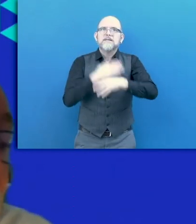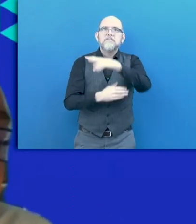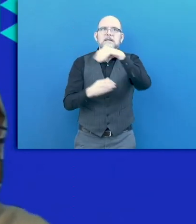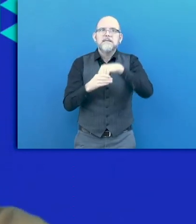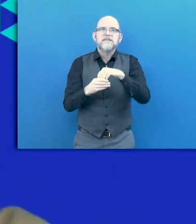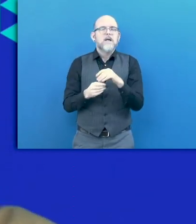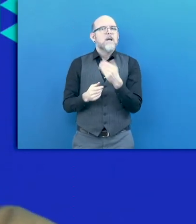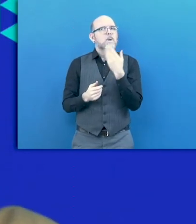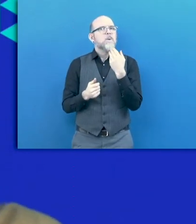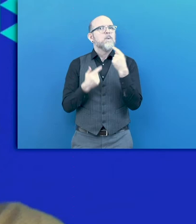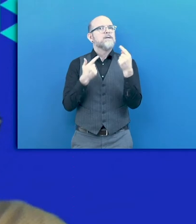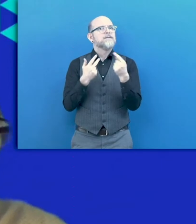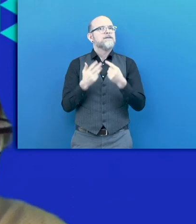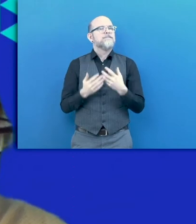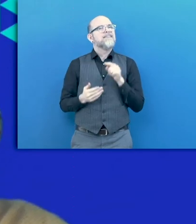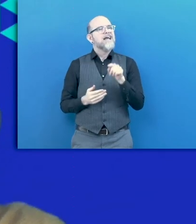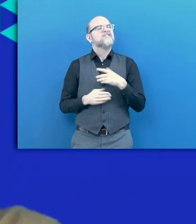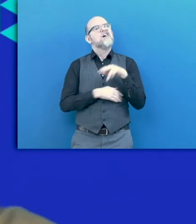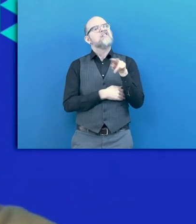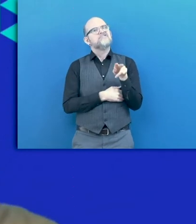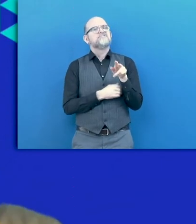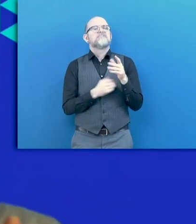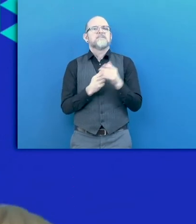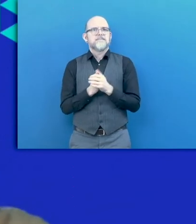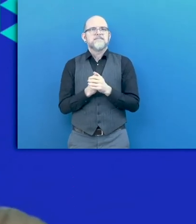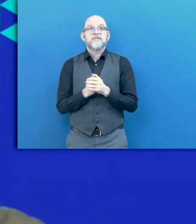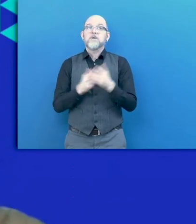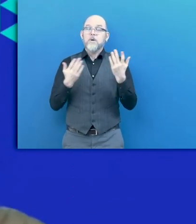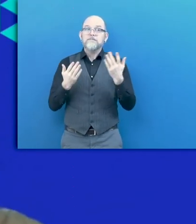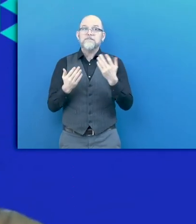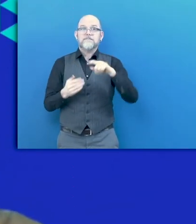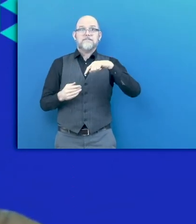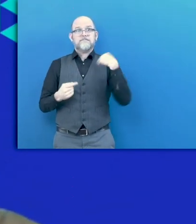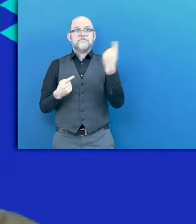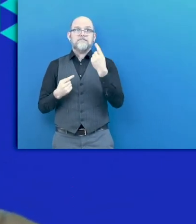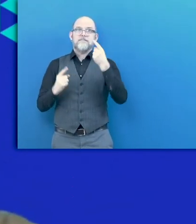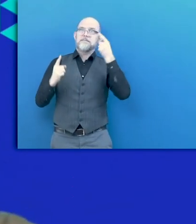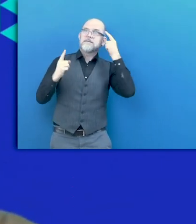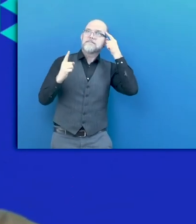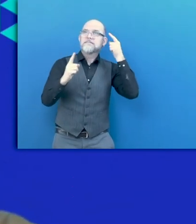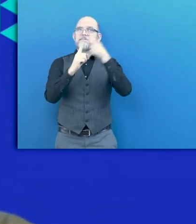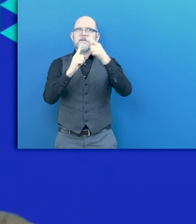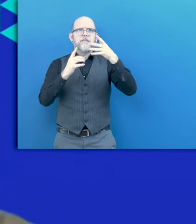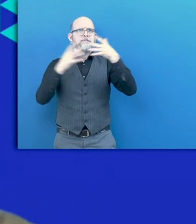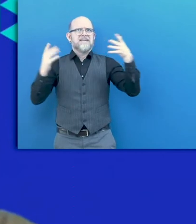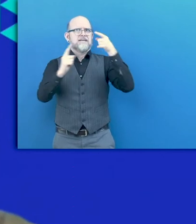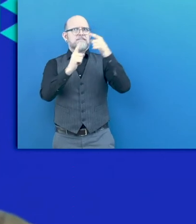persons with disabilities of the pandemic. Our key message from the ILO has been from the outset of the pandemic, and it continues to be